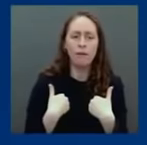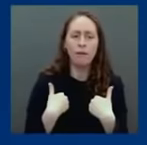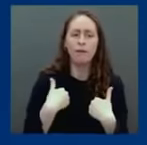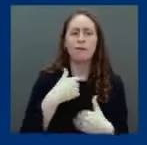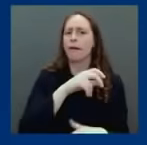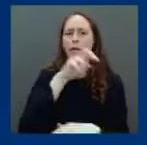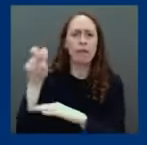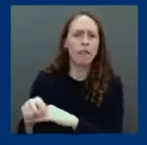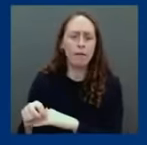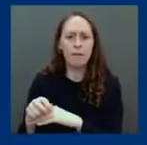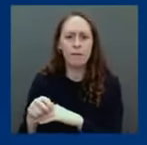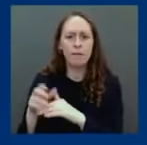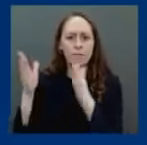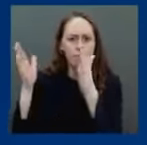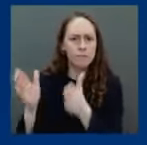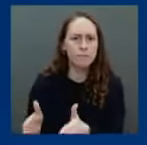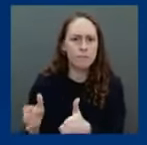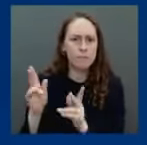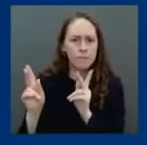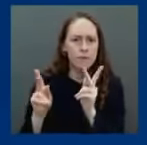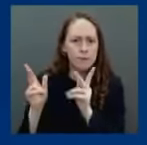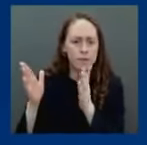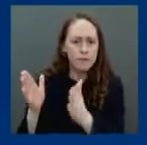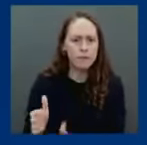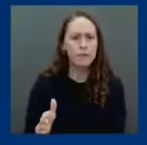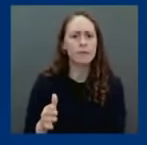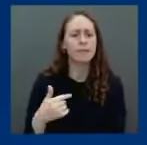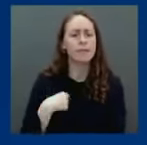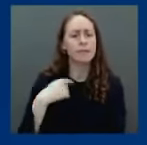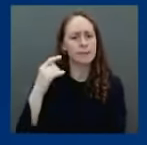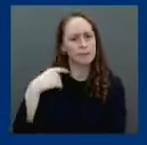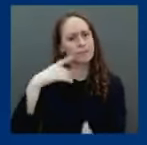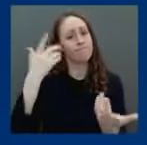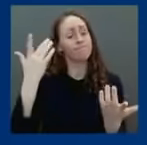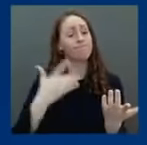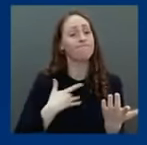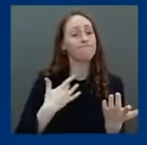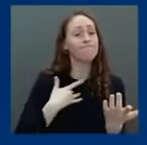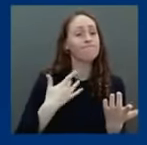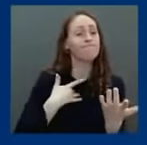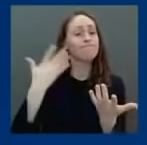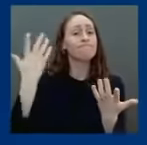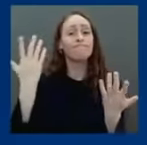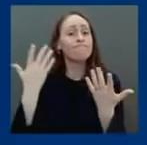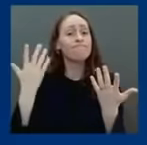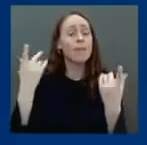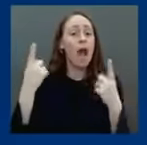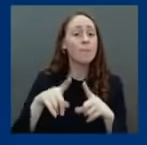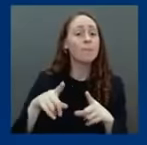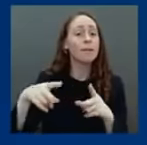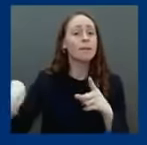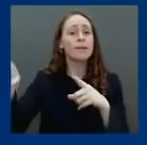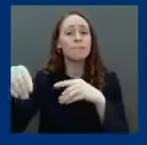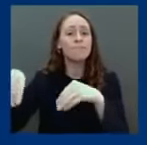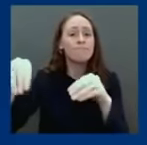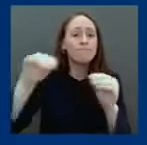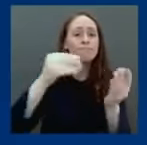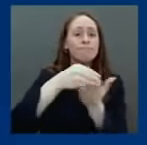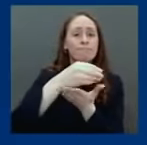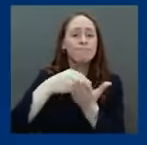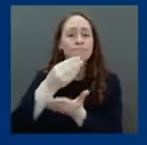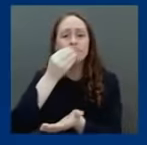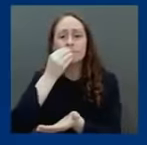were not followed, namely a better control and regulation of the wild animal trade and the